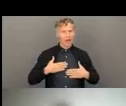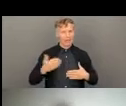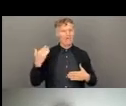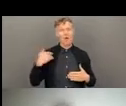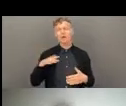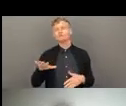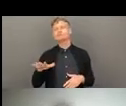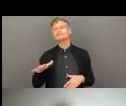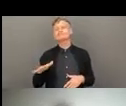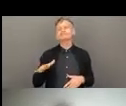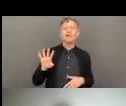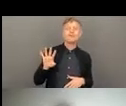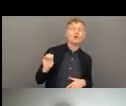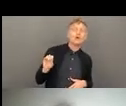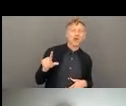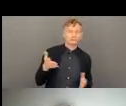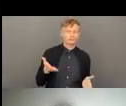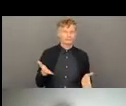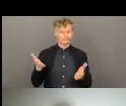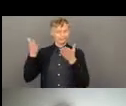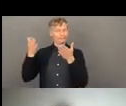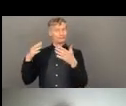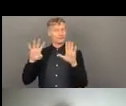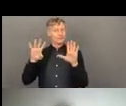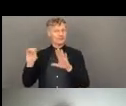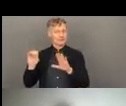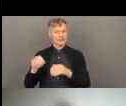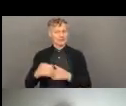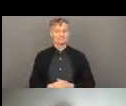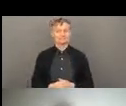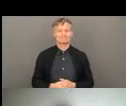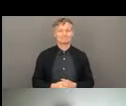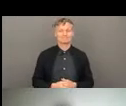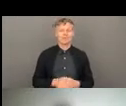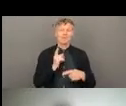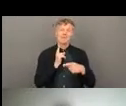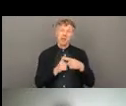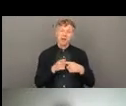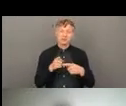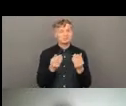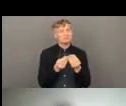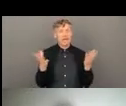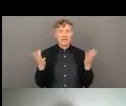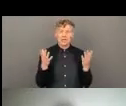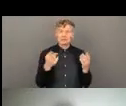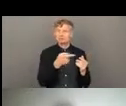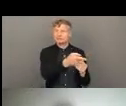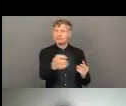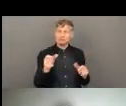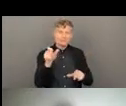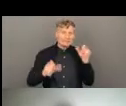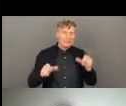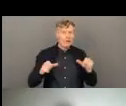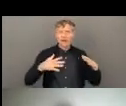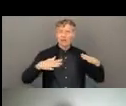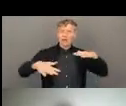you pull more funds through applying the CHS, but you would gain community affected by crisis trust by putting them at the